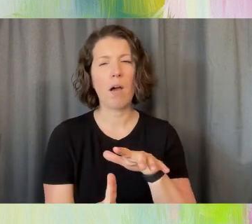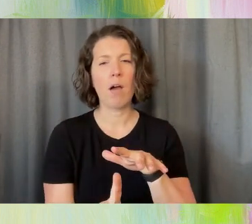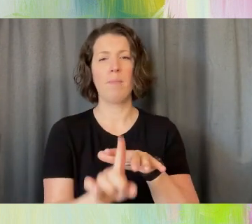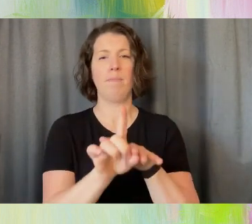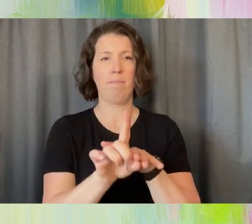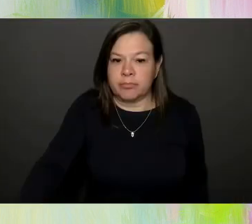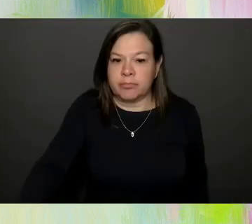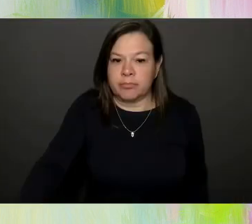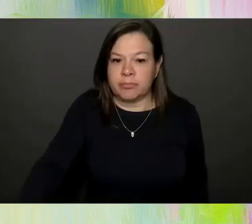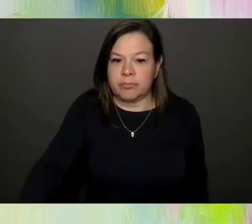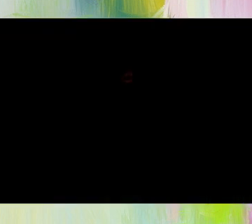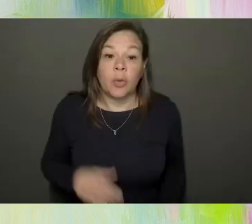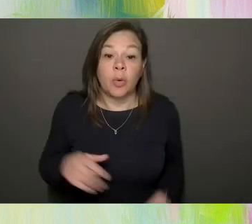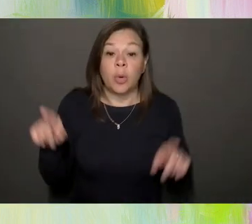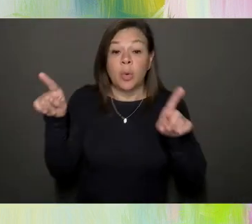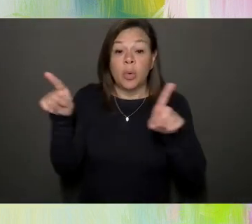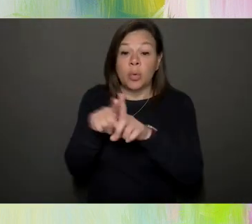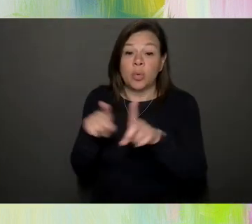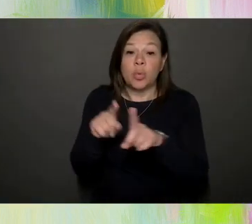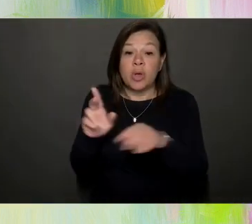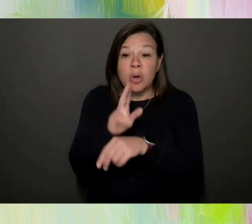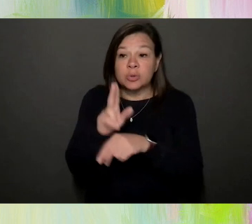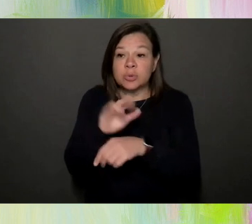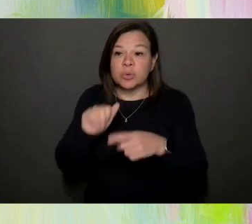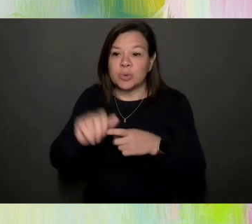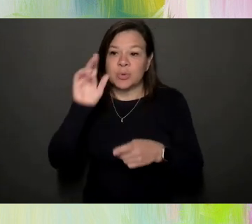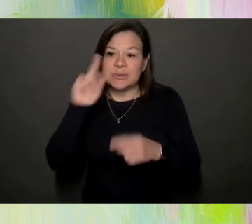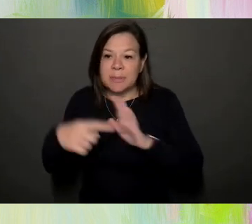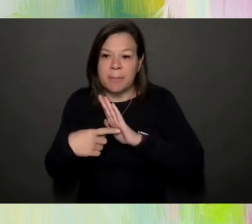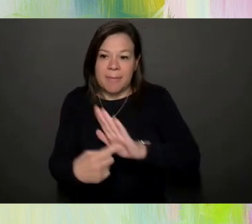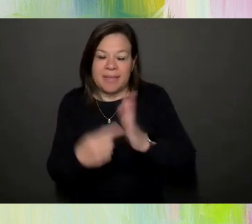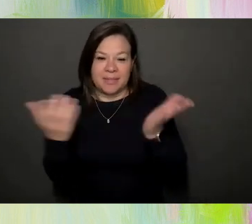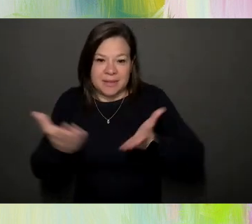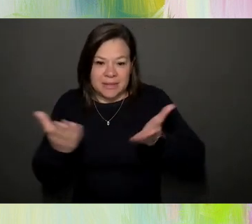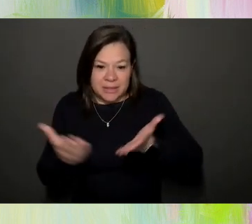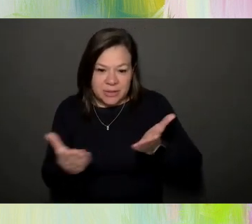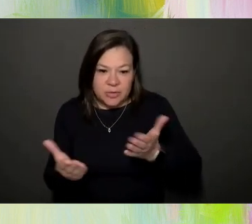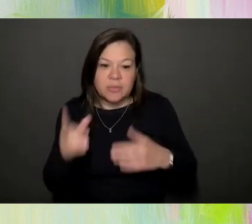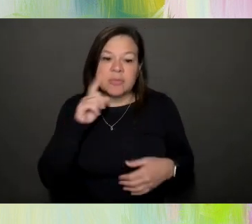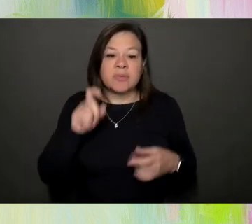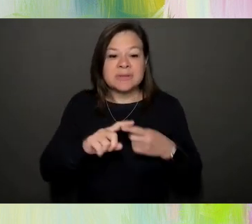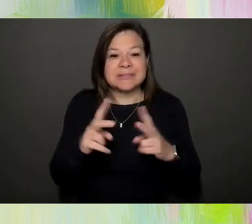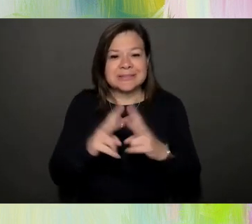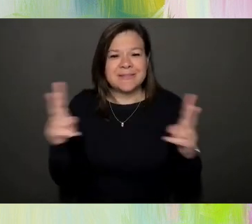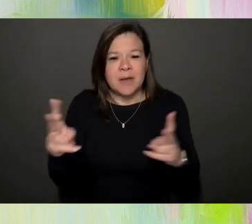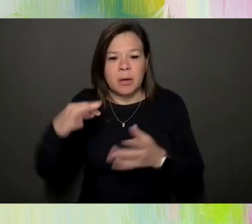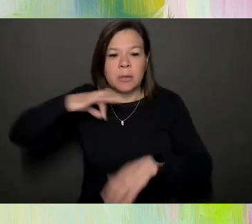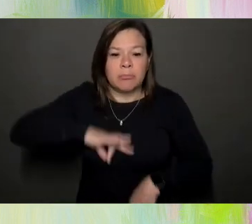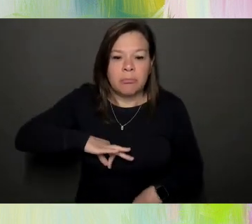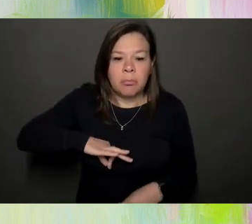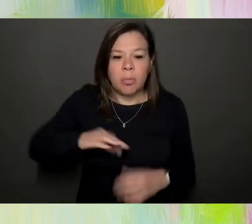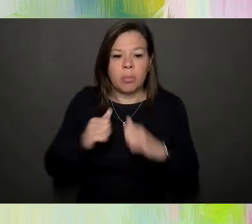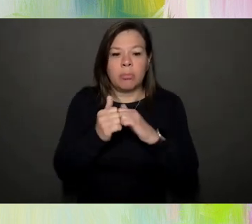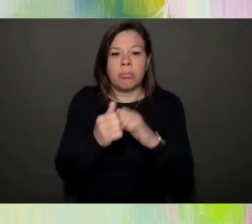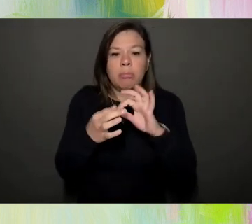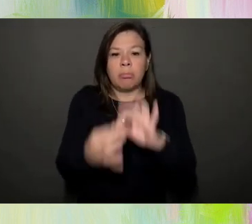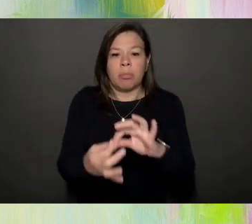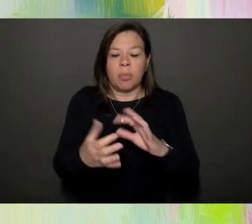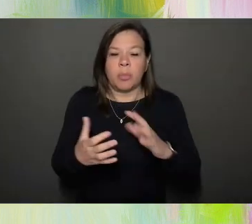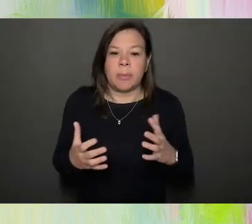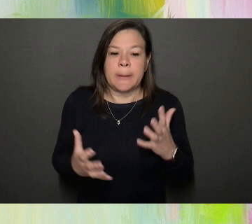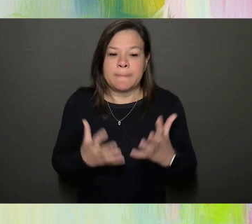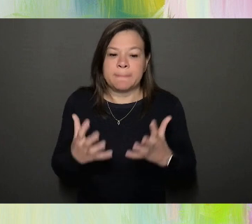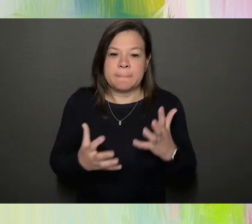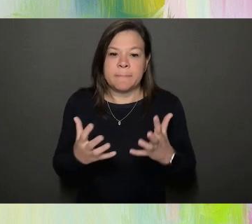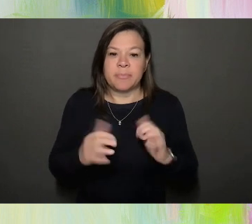We also use the show methods, which I'll show you here, how this this is very helpful in terms of how